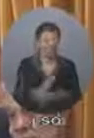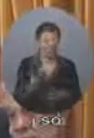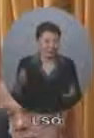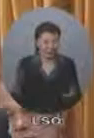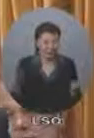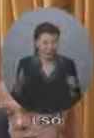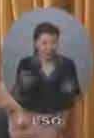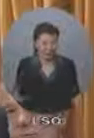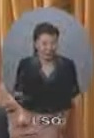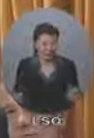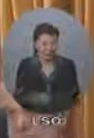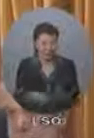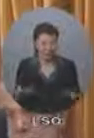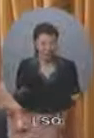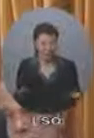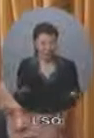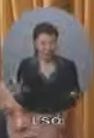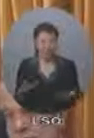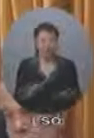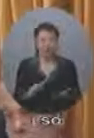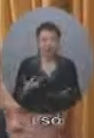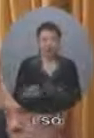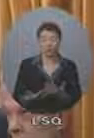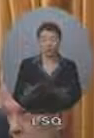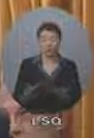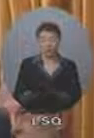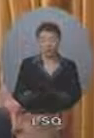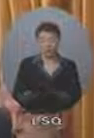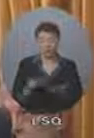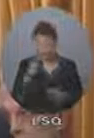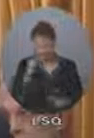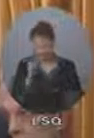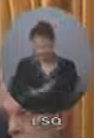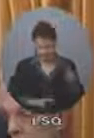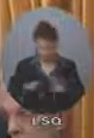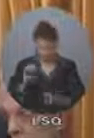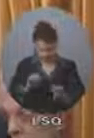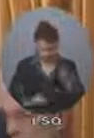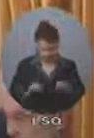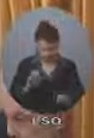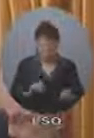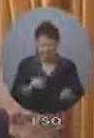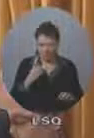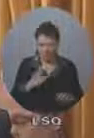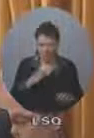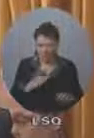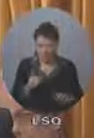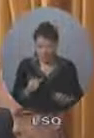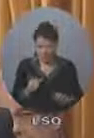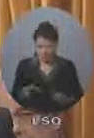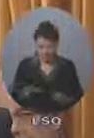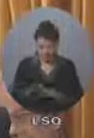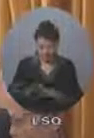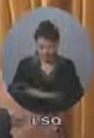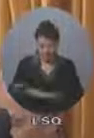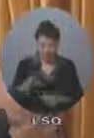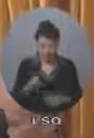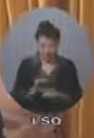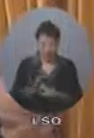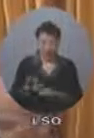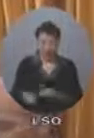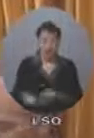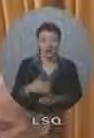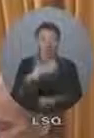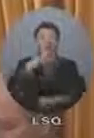is more effective, more focused and more accountable. The proposals are under consideration, and I won't speculate